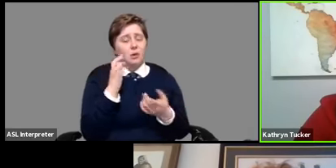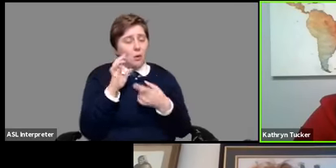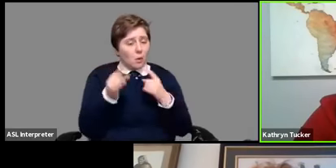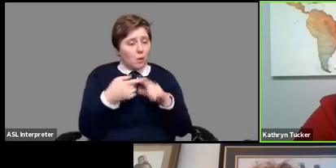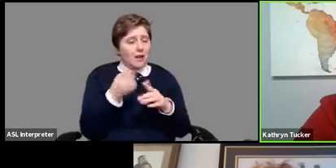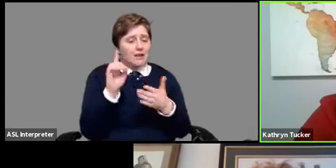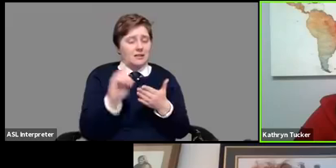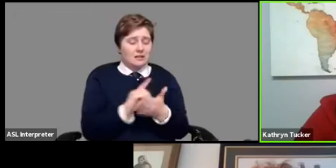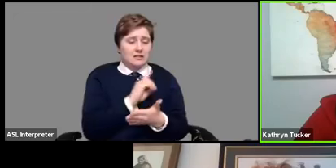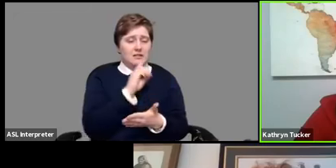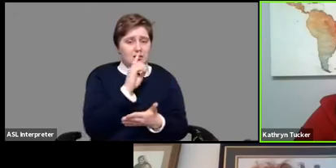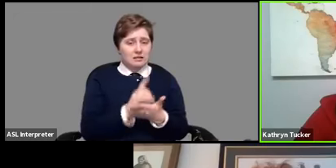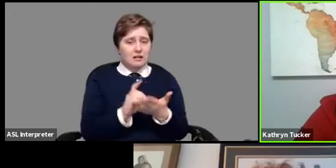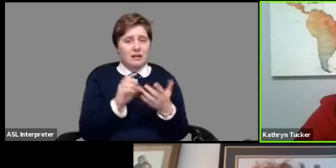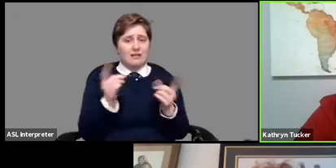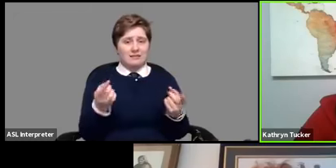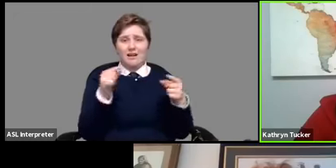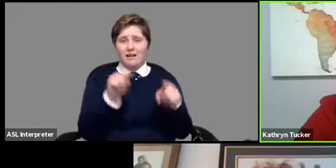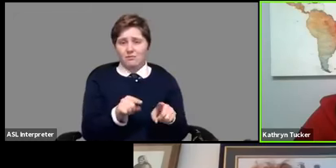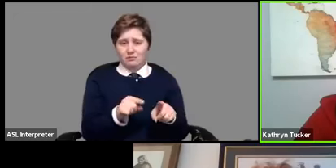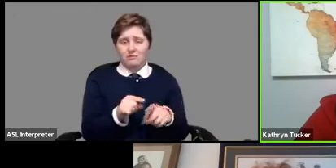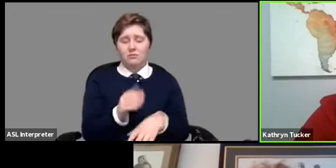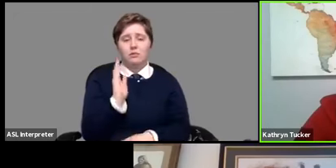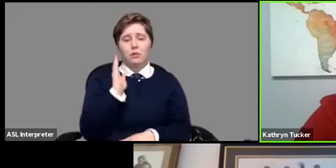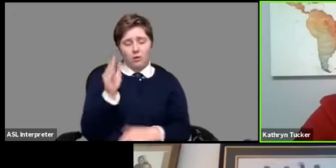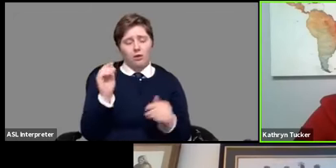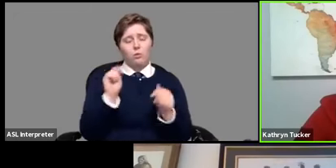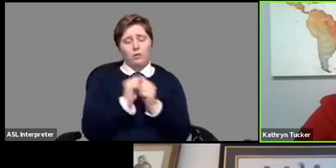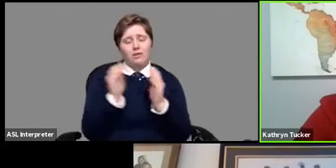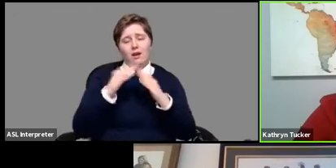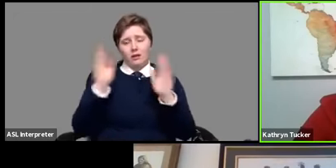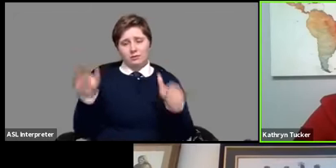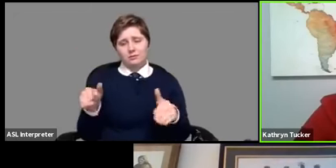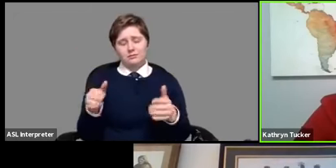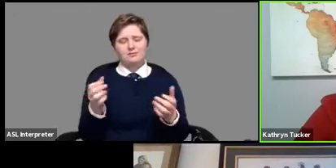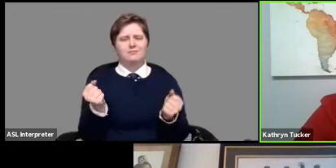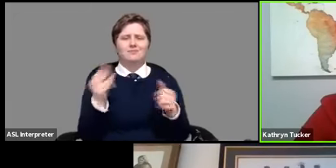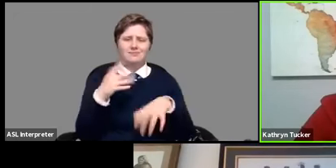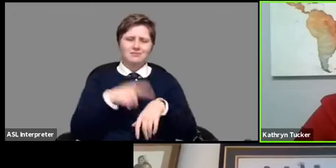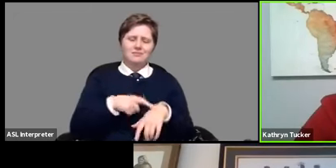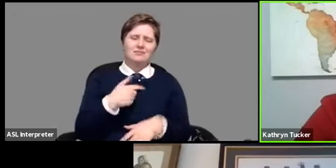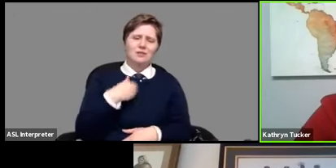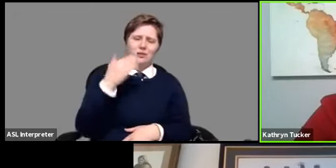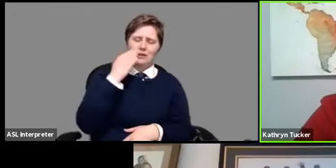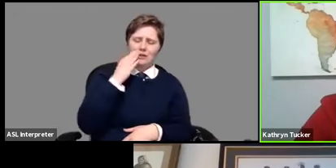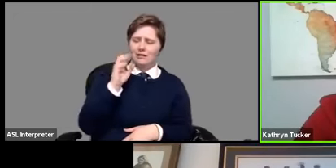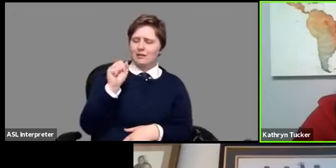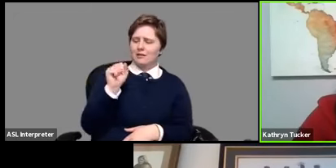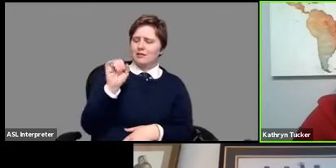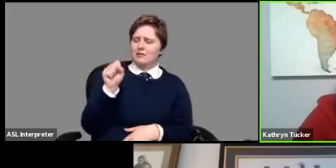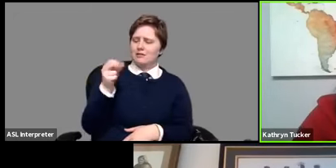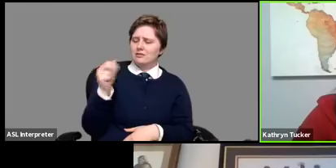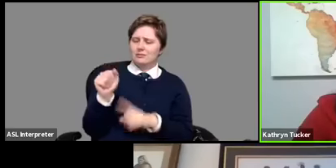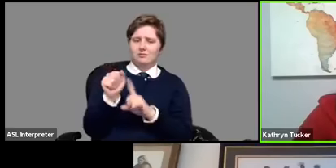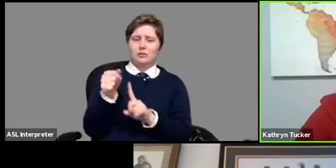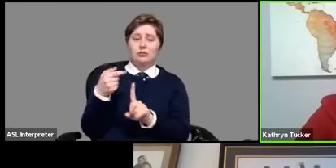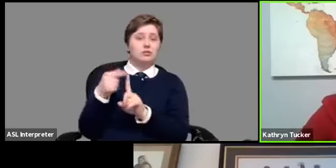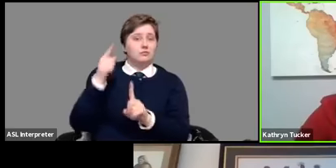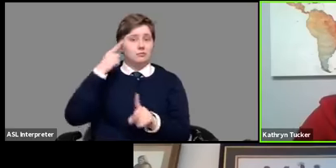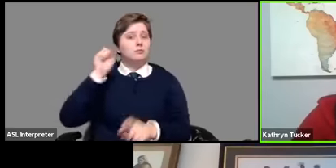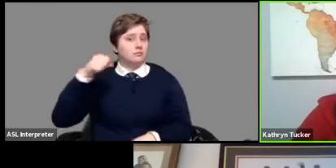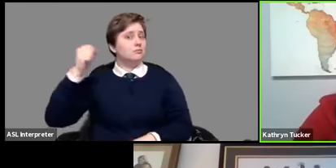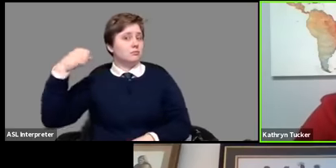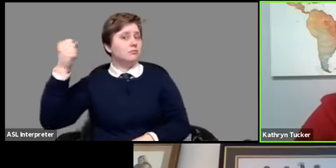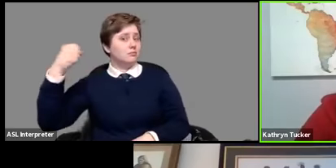is is apparent and it's going to be in housing and a lot of times um and i know aisha will will nod her head to me